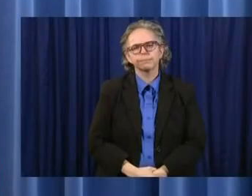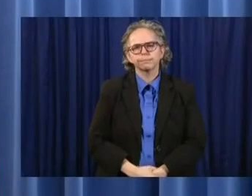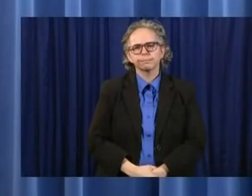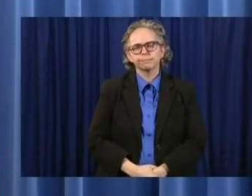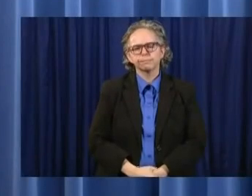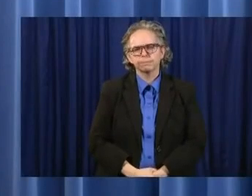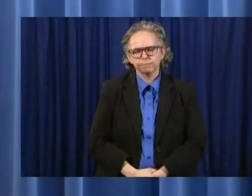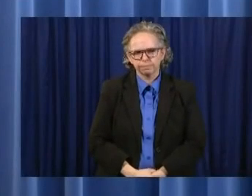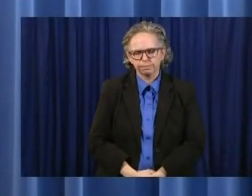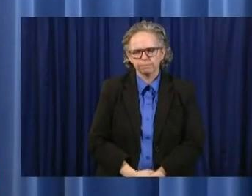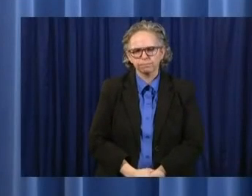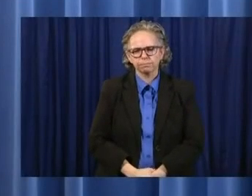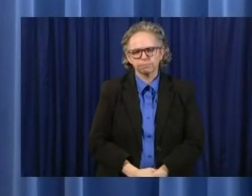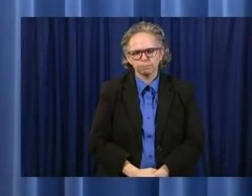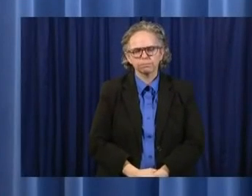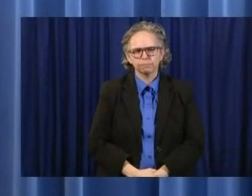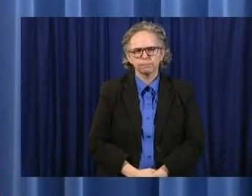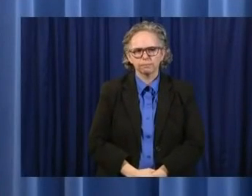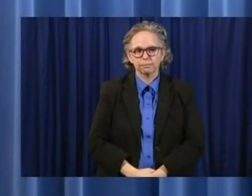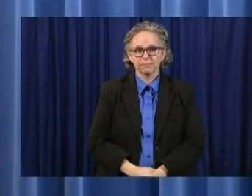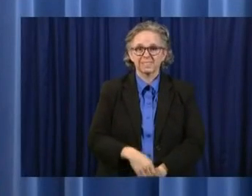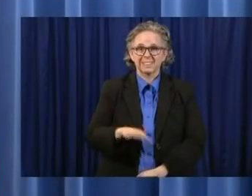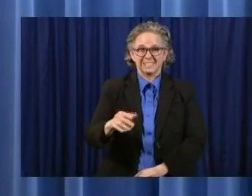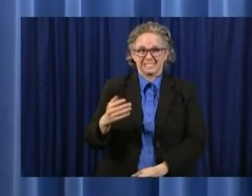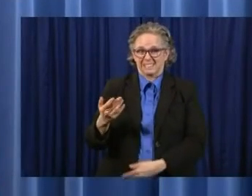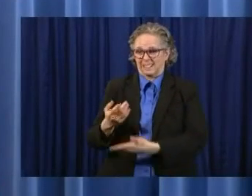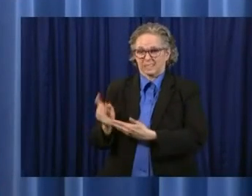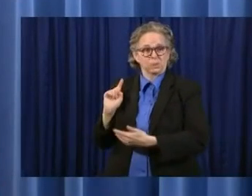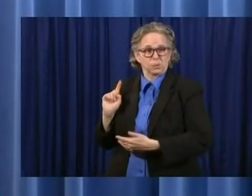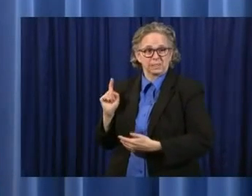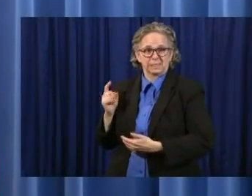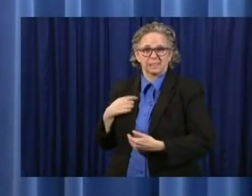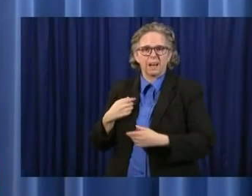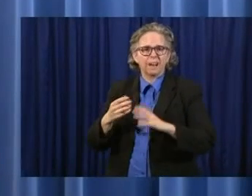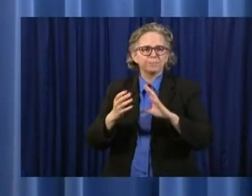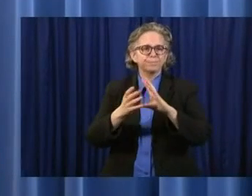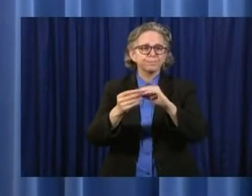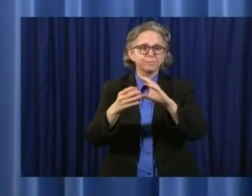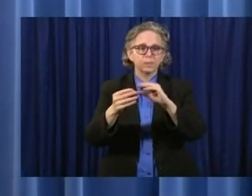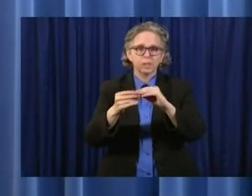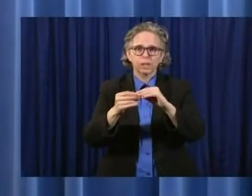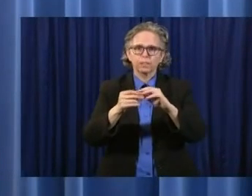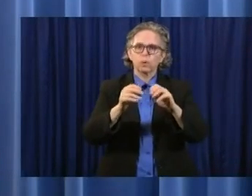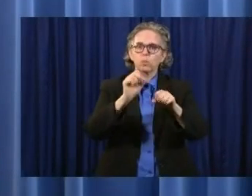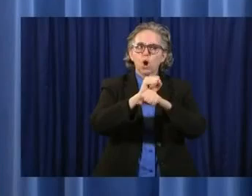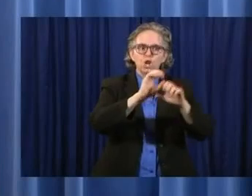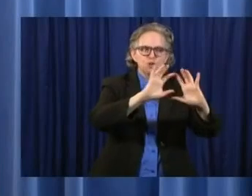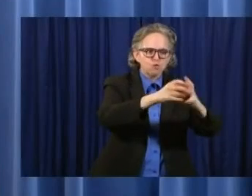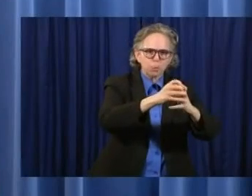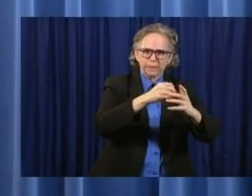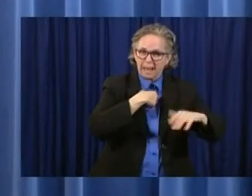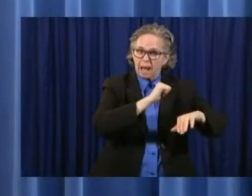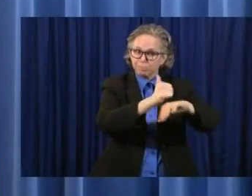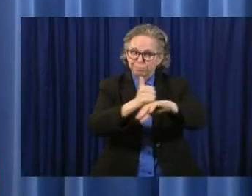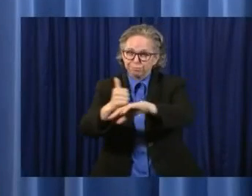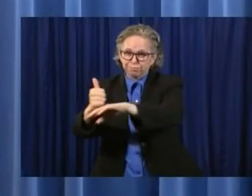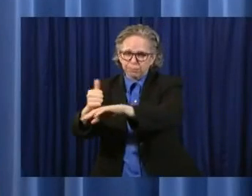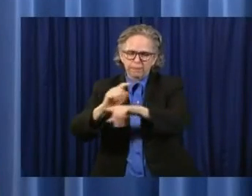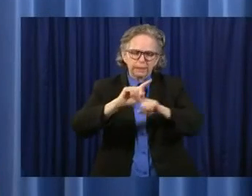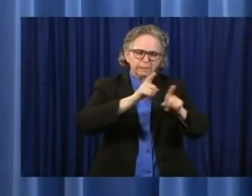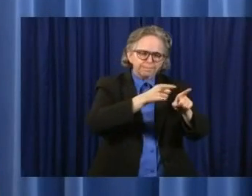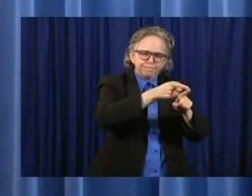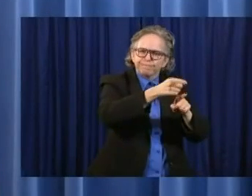We talked last week about the different working groups that we have put together that are focusing